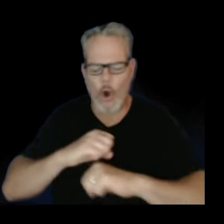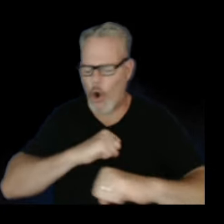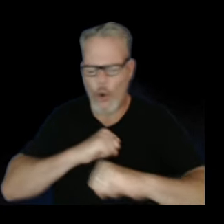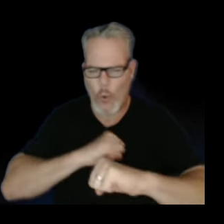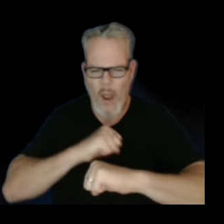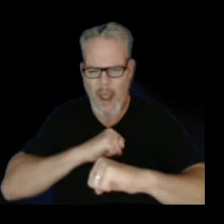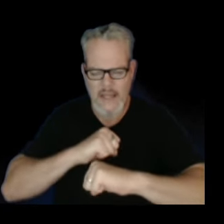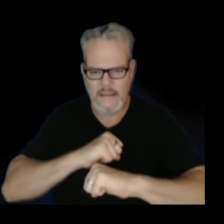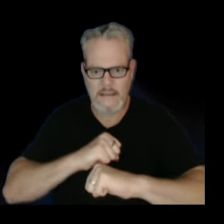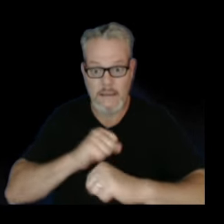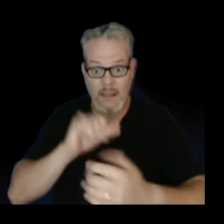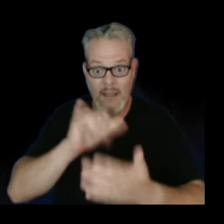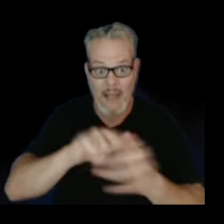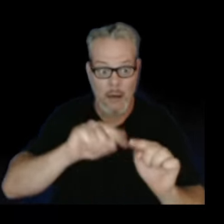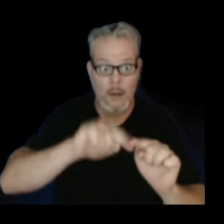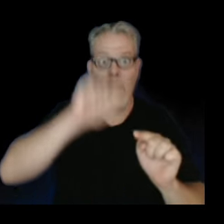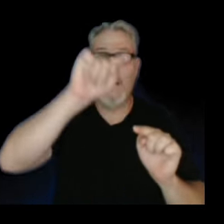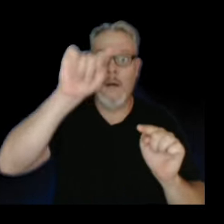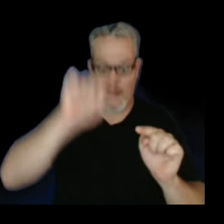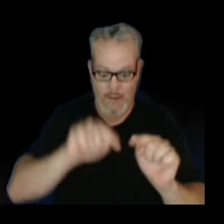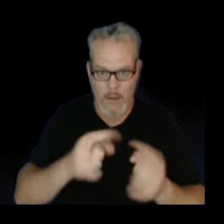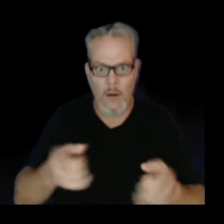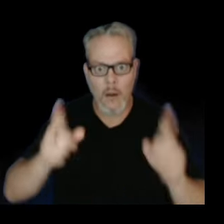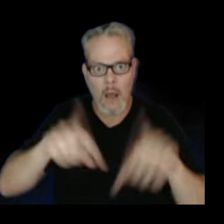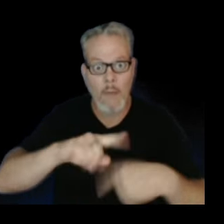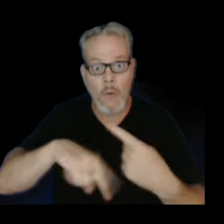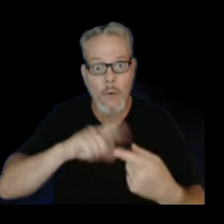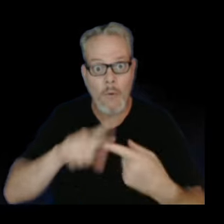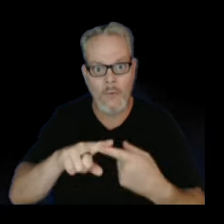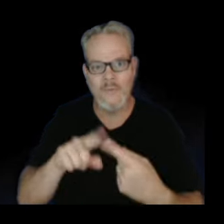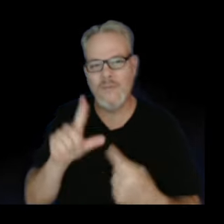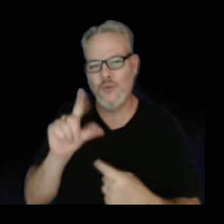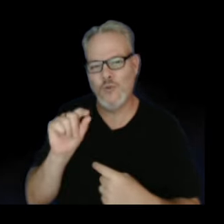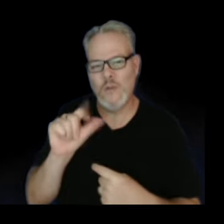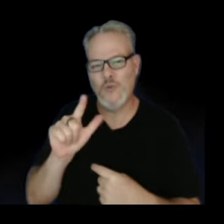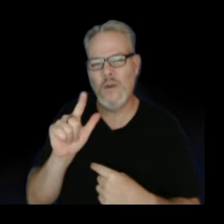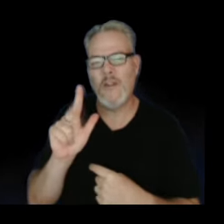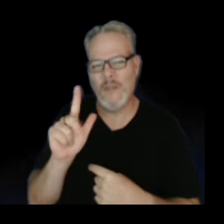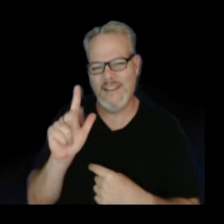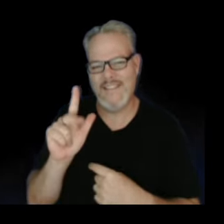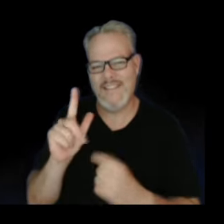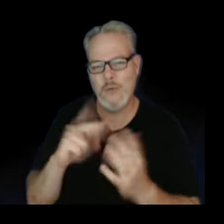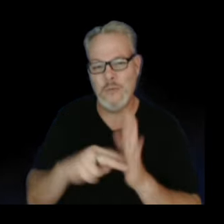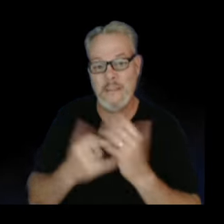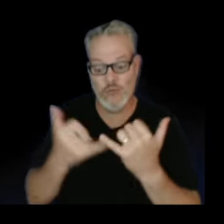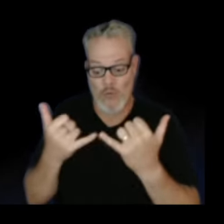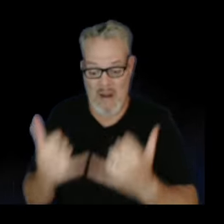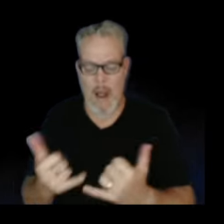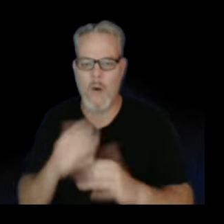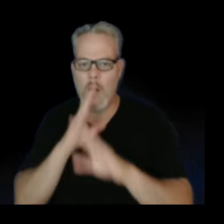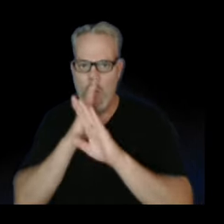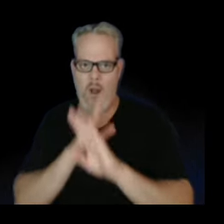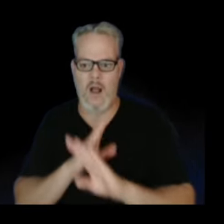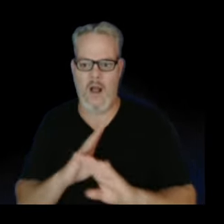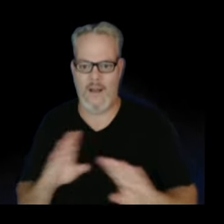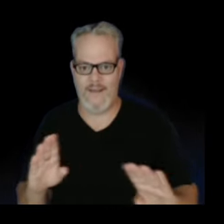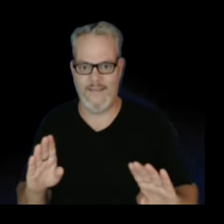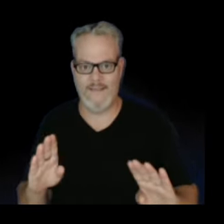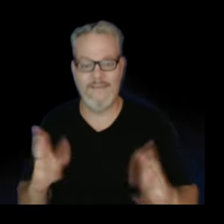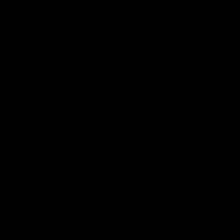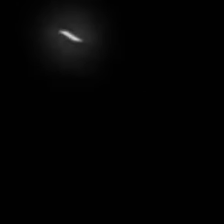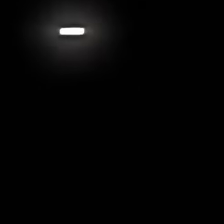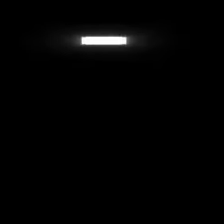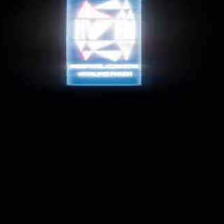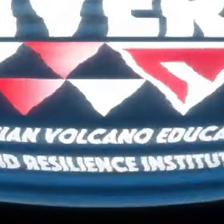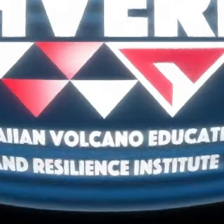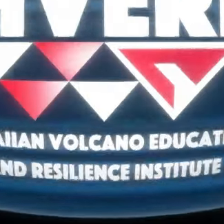But really, compared to the build-up to the eruption 2022, Mauna Loa is very quiet at present. And that's our Hawaiian Volcano summary for this week.